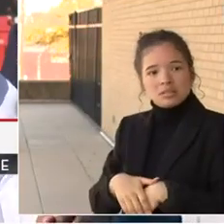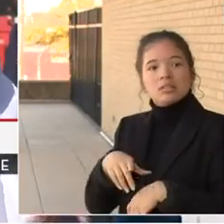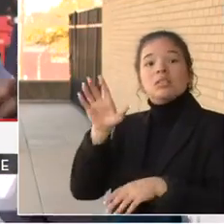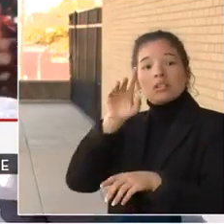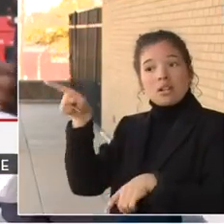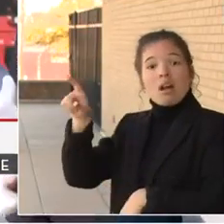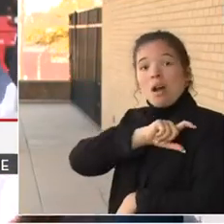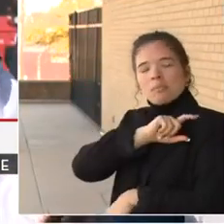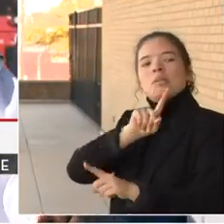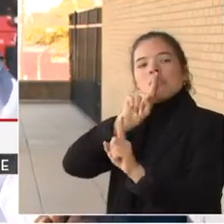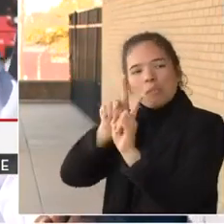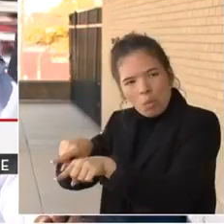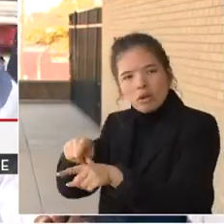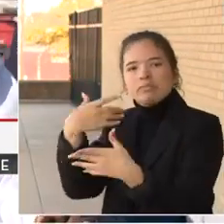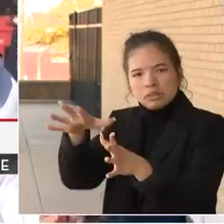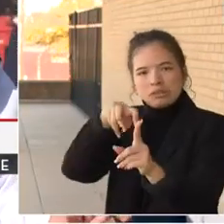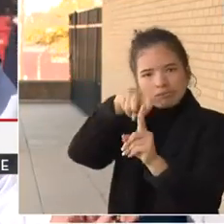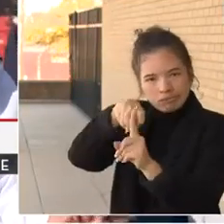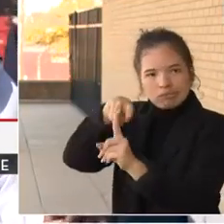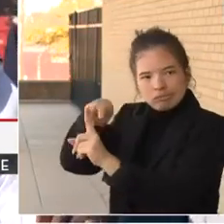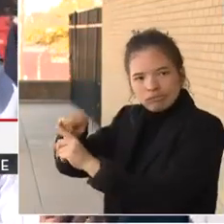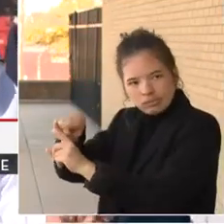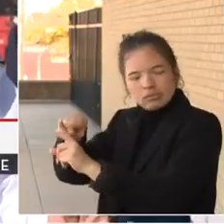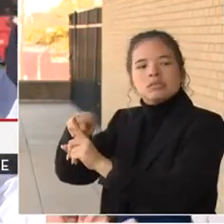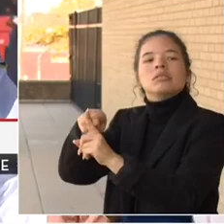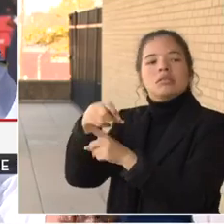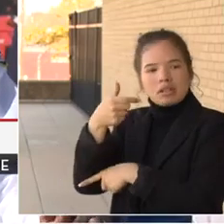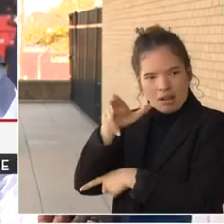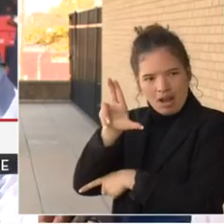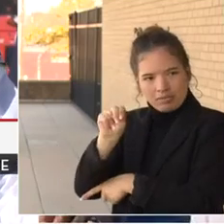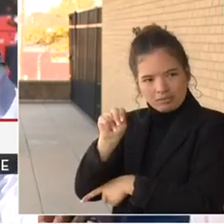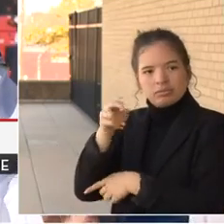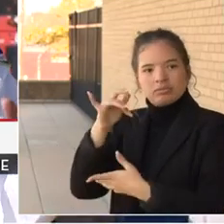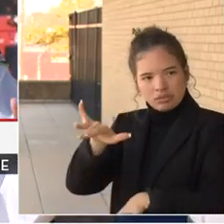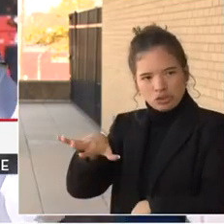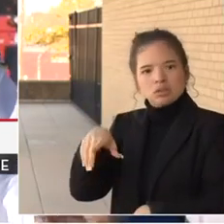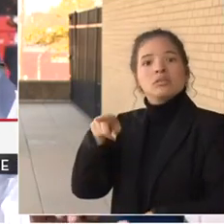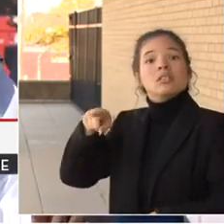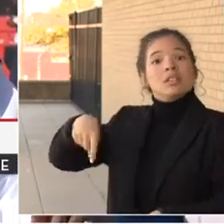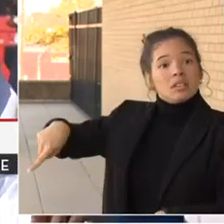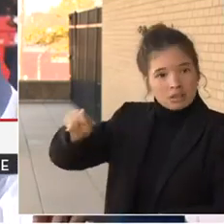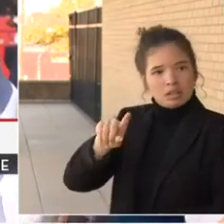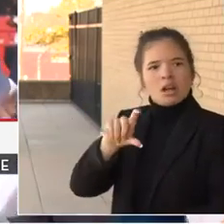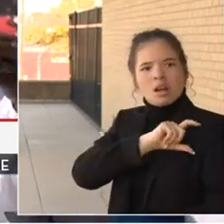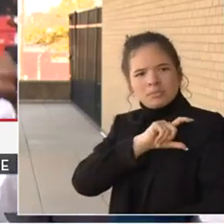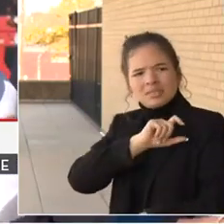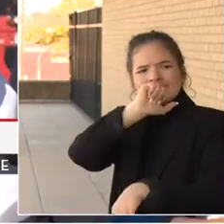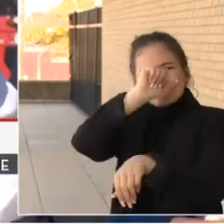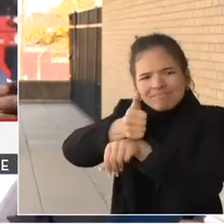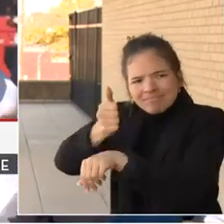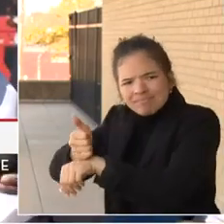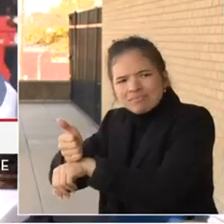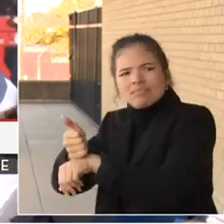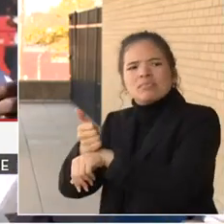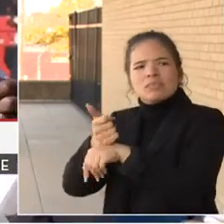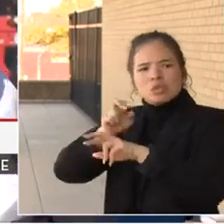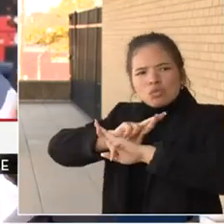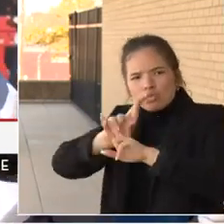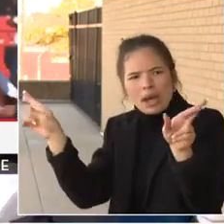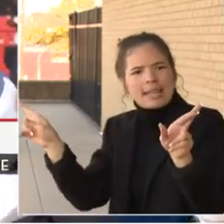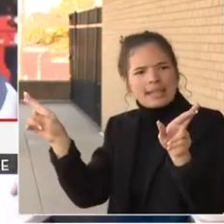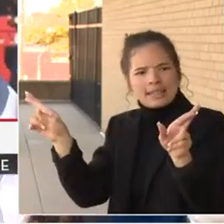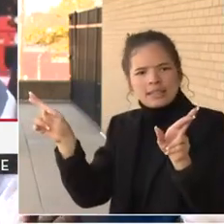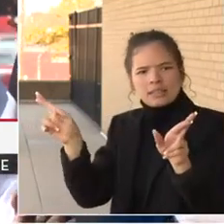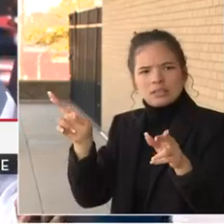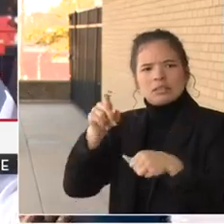two arrests. They recovered a firearm. So our police officers are strategically placed where we need them so that they can accurately and